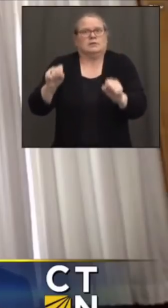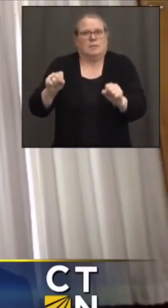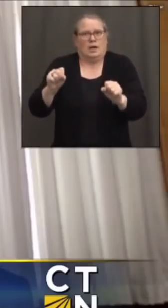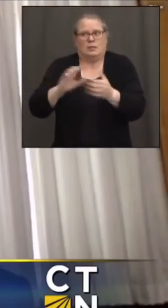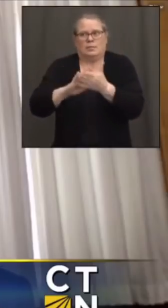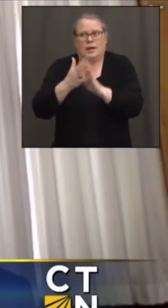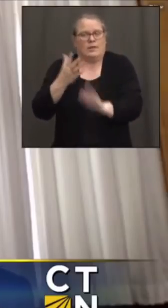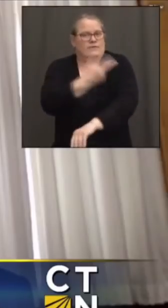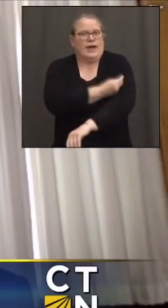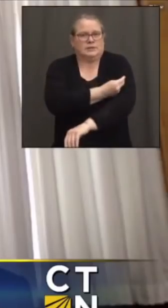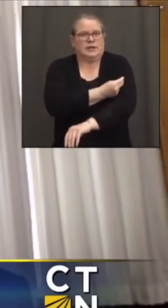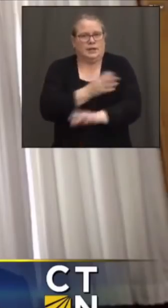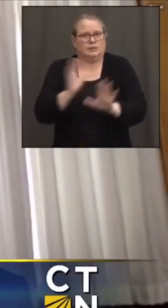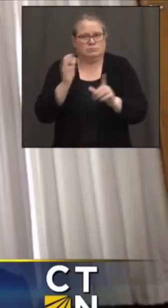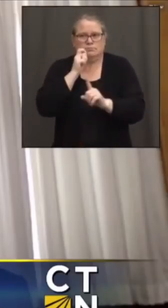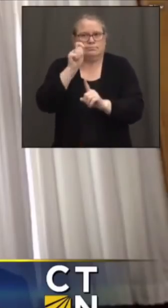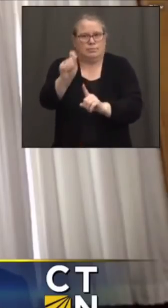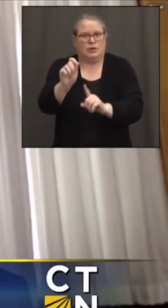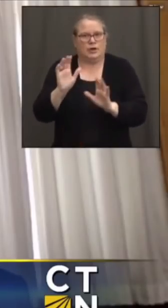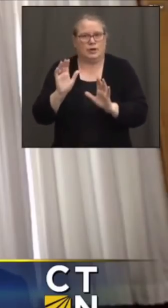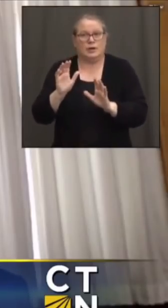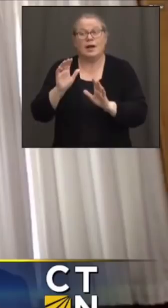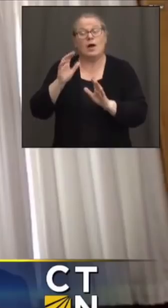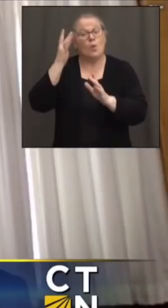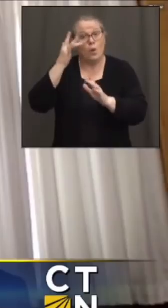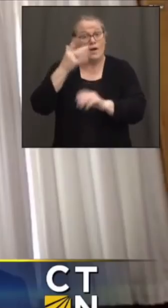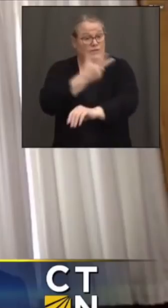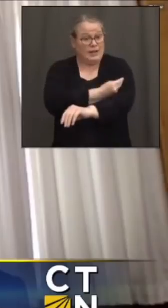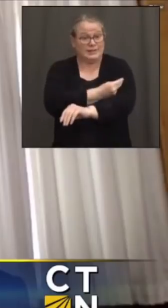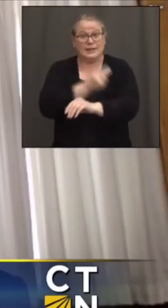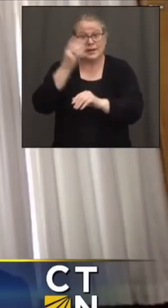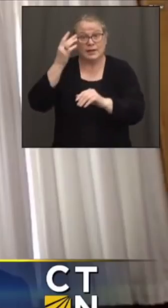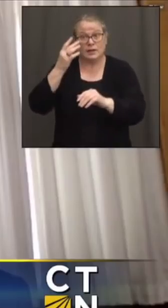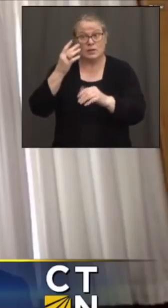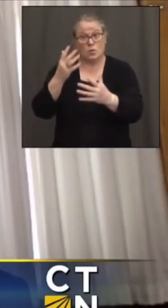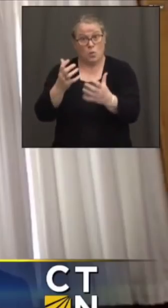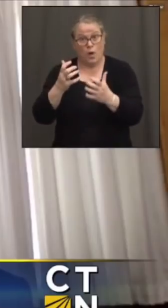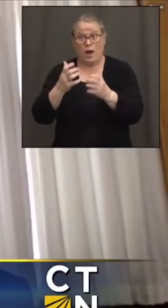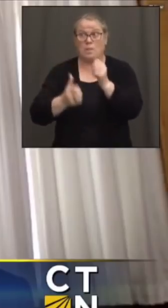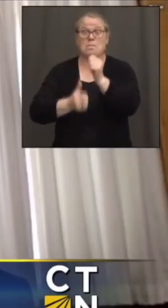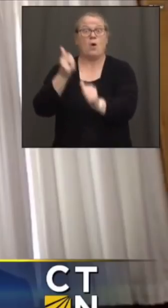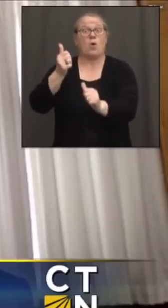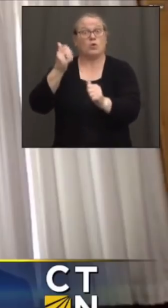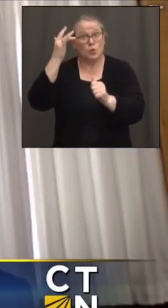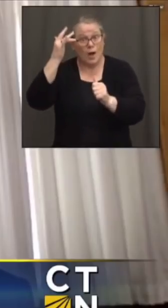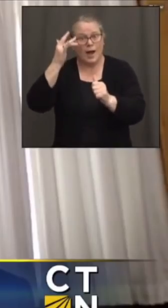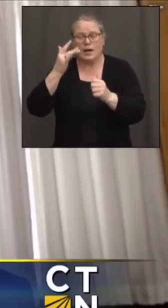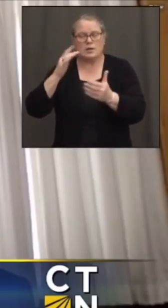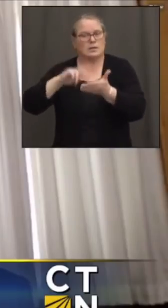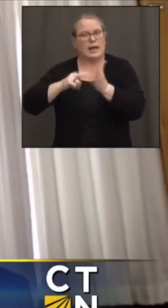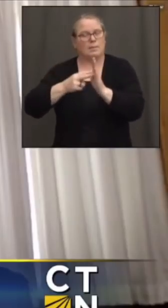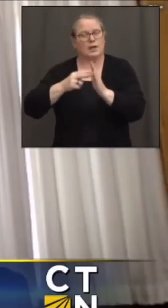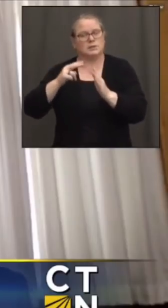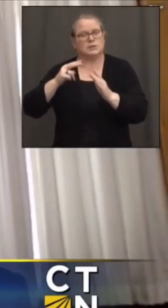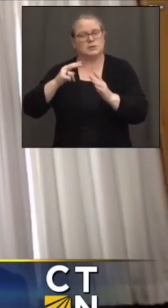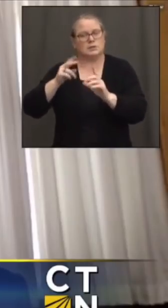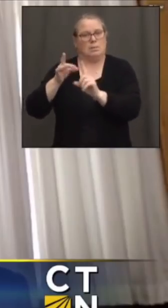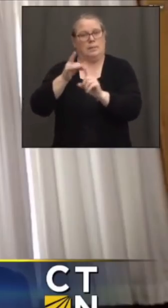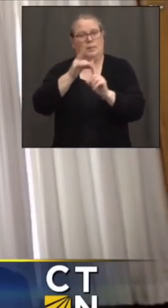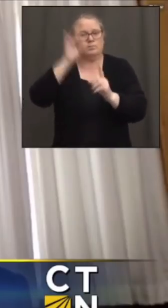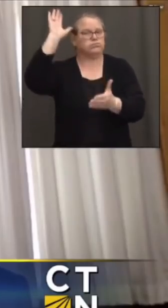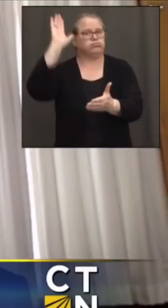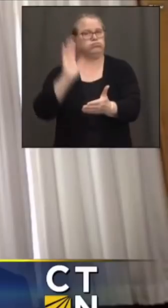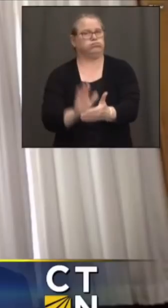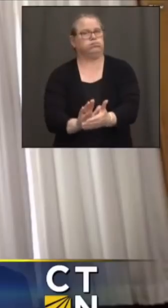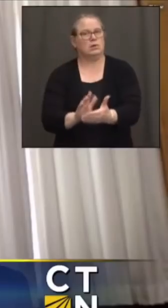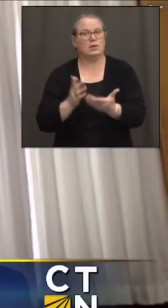which means that we need to focus on younger people as well, as we were just discussing. But, you know, when you get up to the levels we're at now with 80